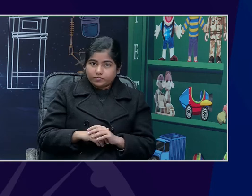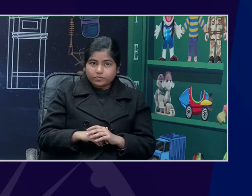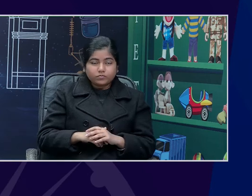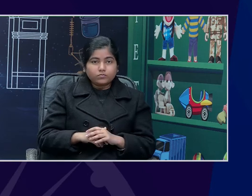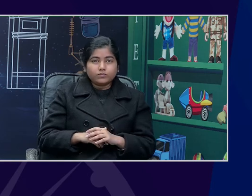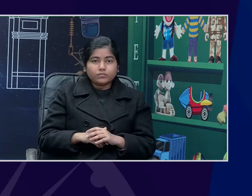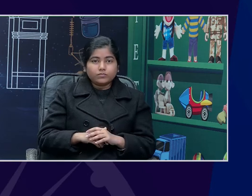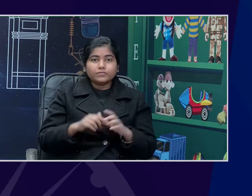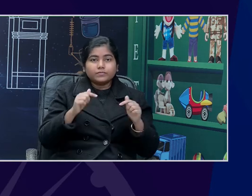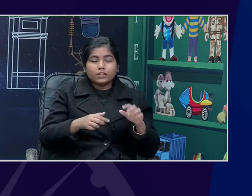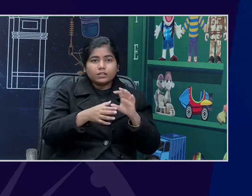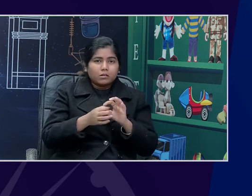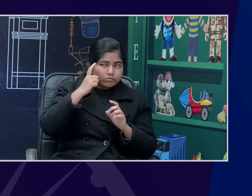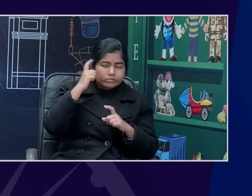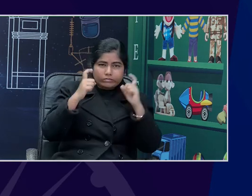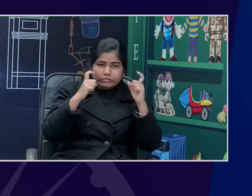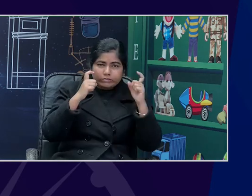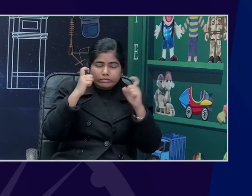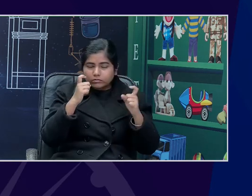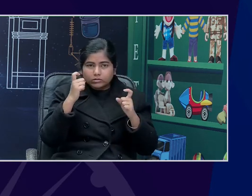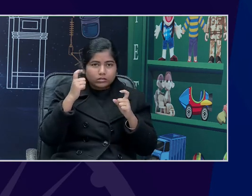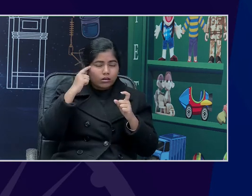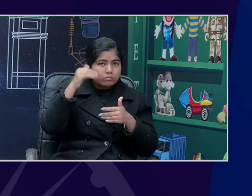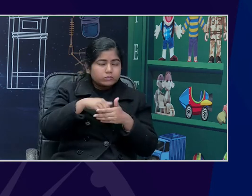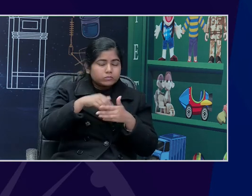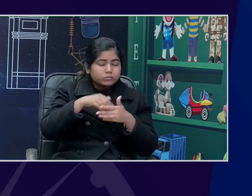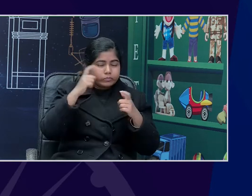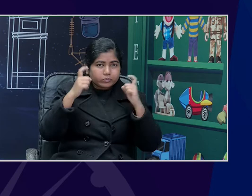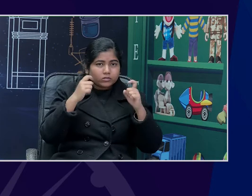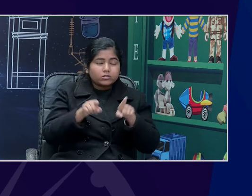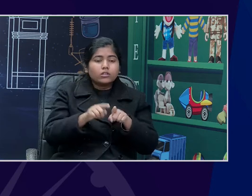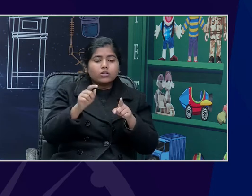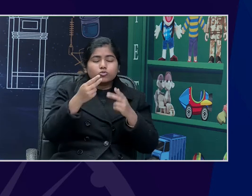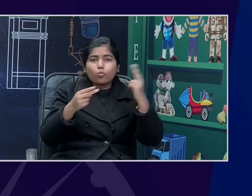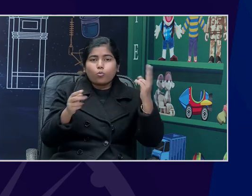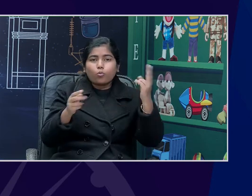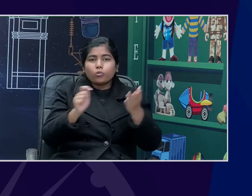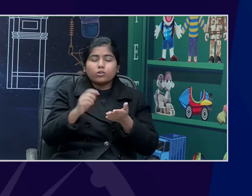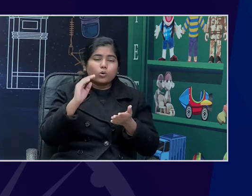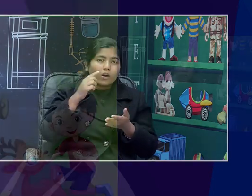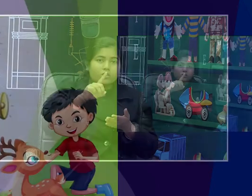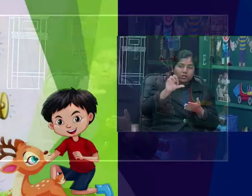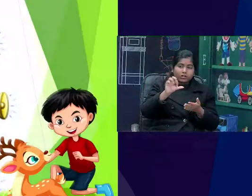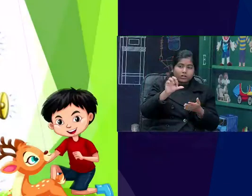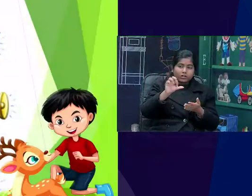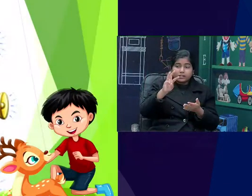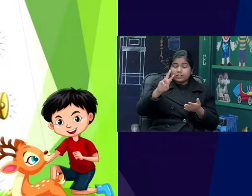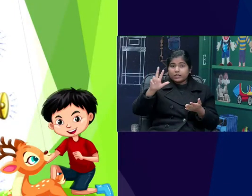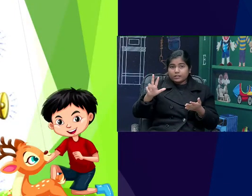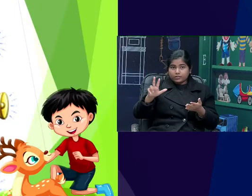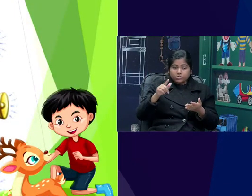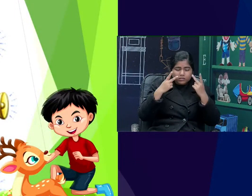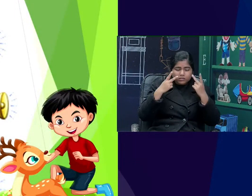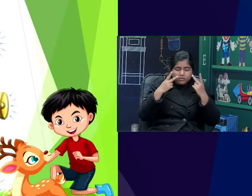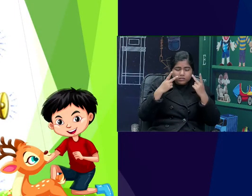Then there's some critical thinking also involved, such as, you know, the story was written in 1938. Did you notice any hints that